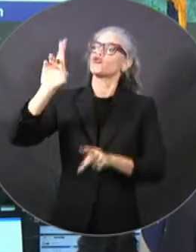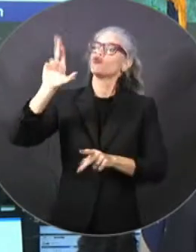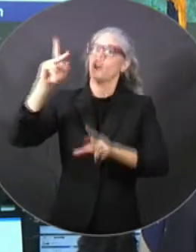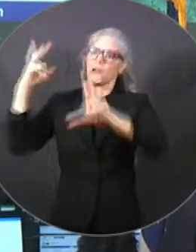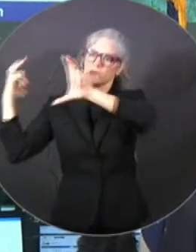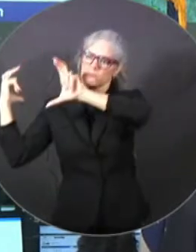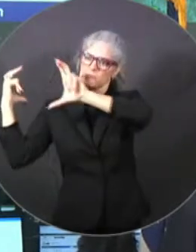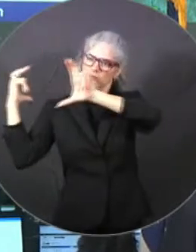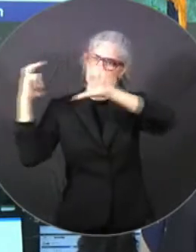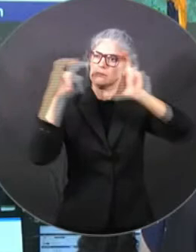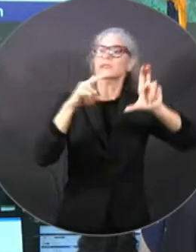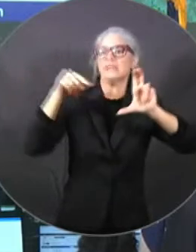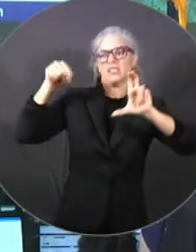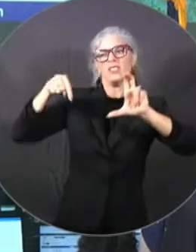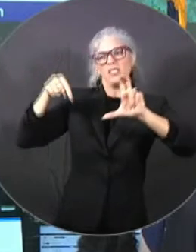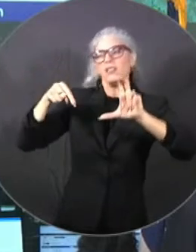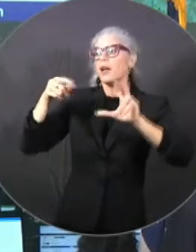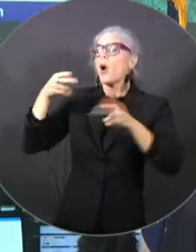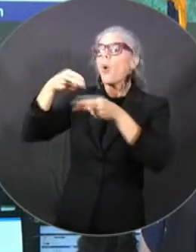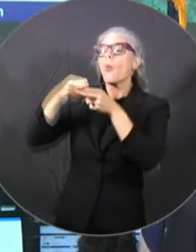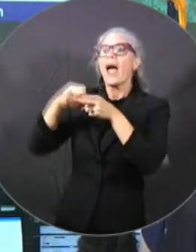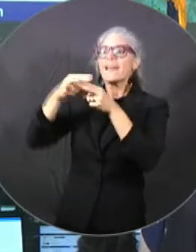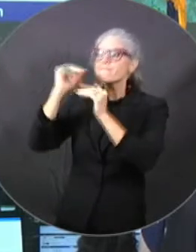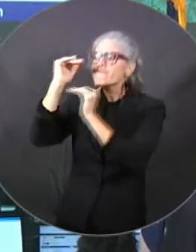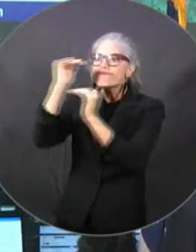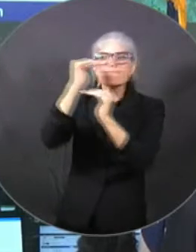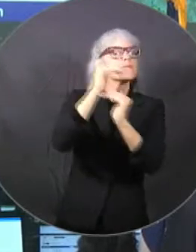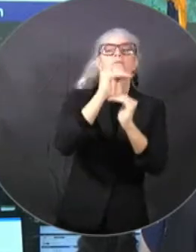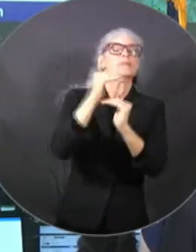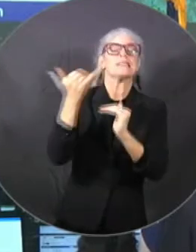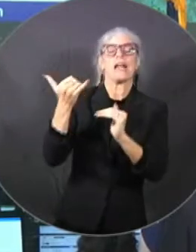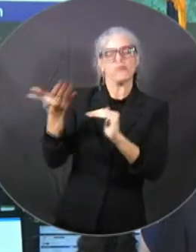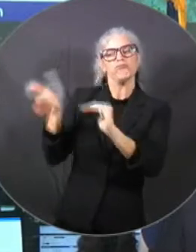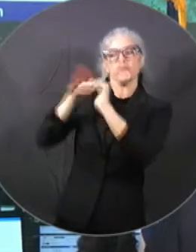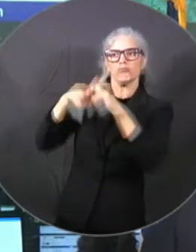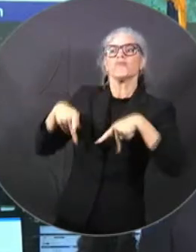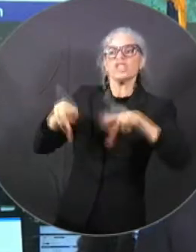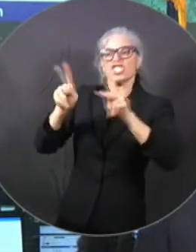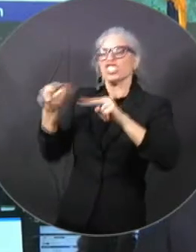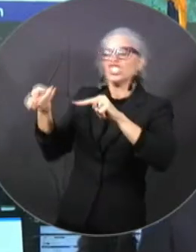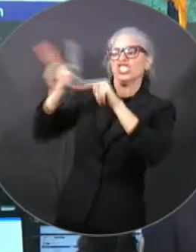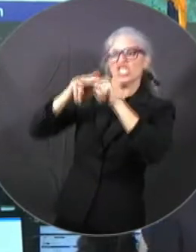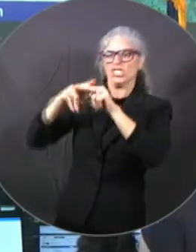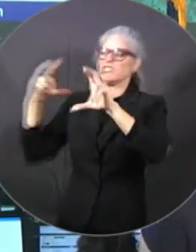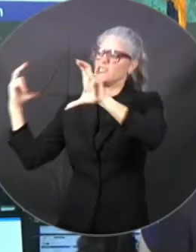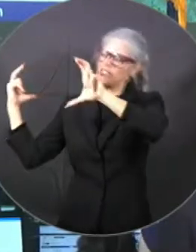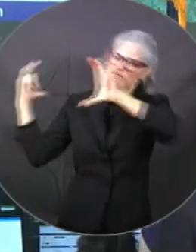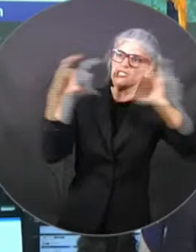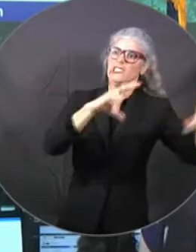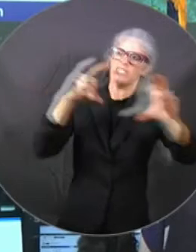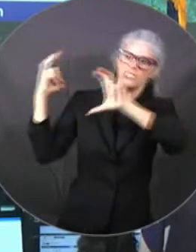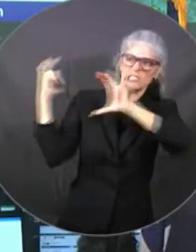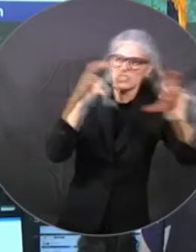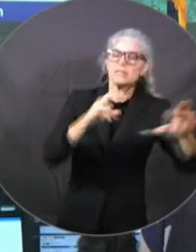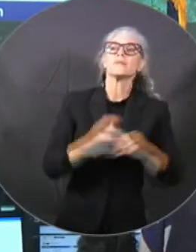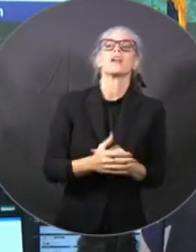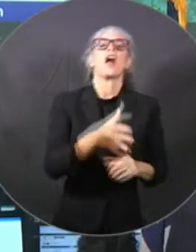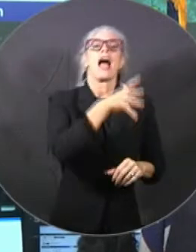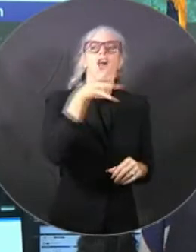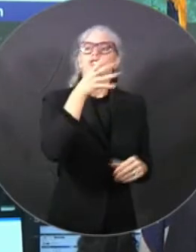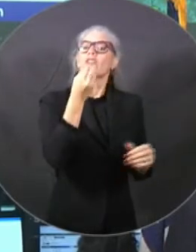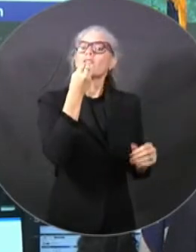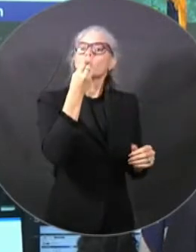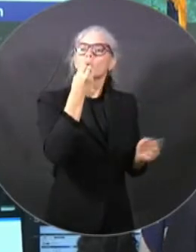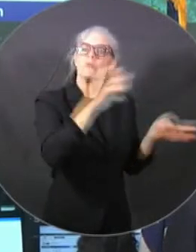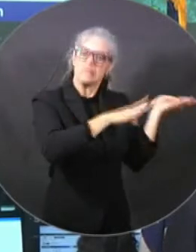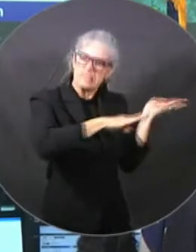but it includes animal feeds, aquaculture, cattle, eggs, fuel, fertilizers, agrochemicals, peanuts, tomatoes, forestry products.